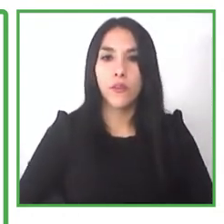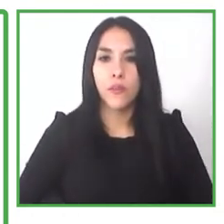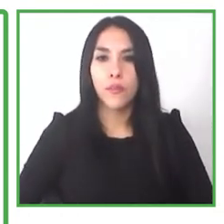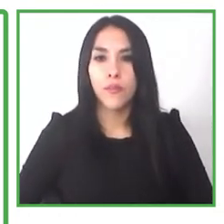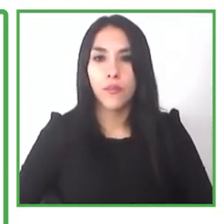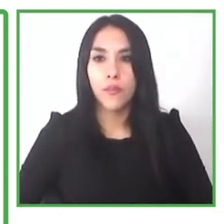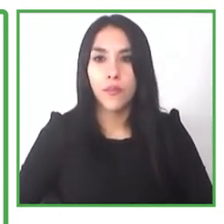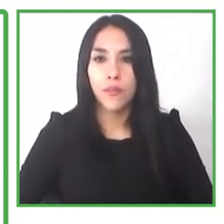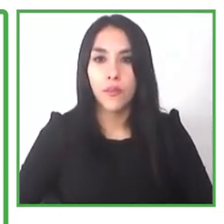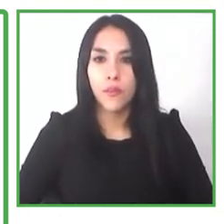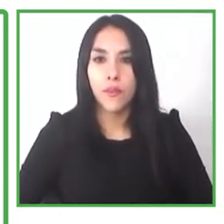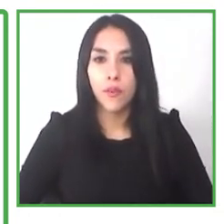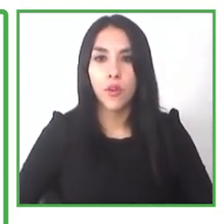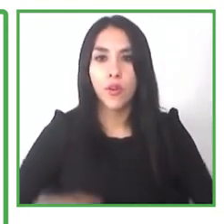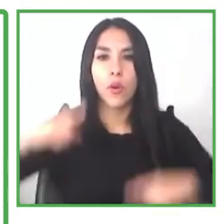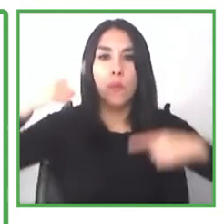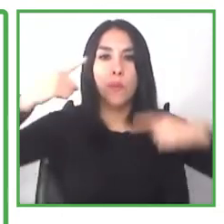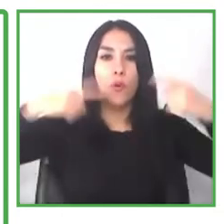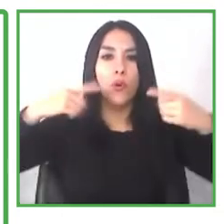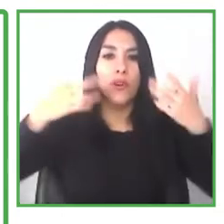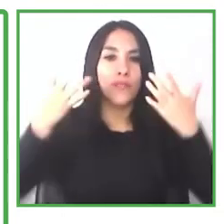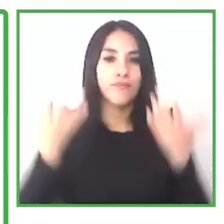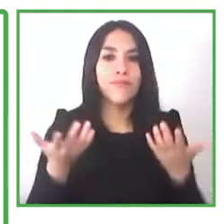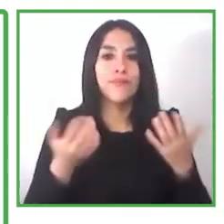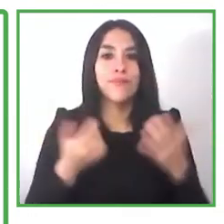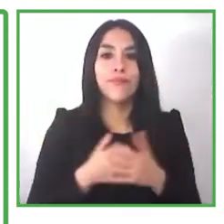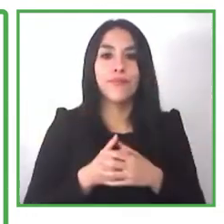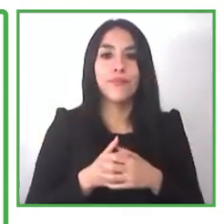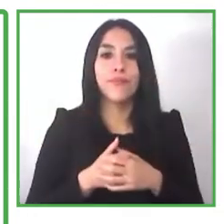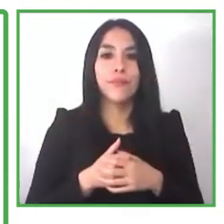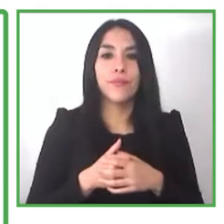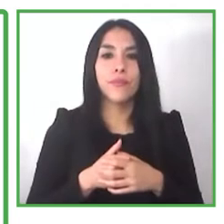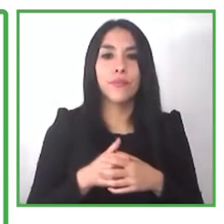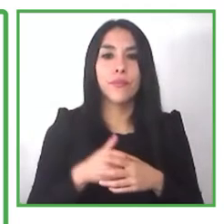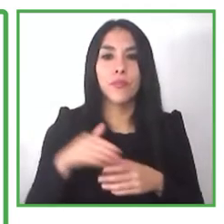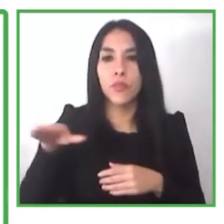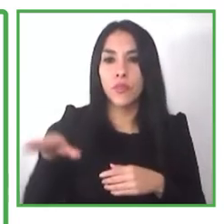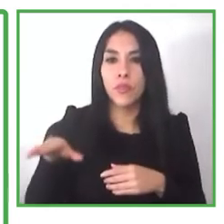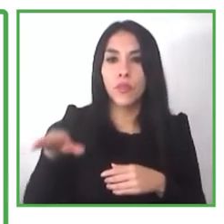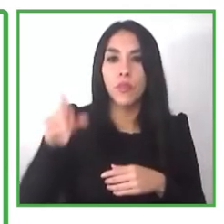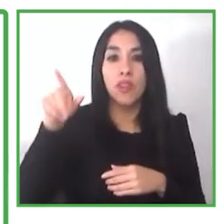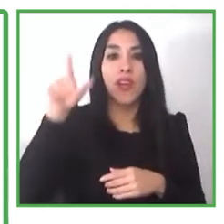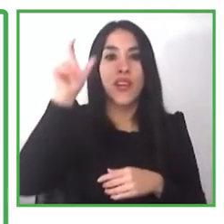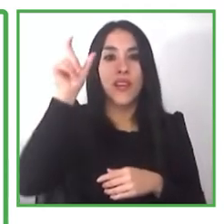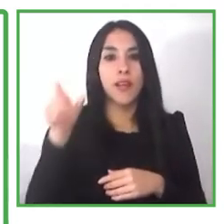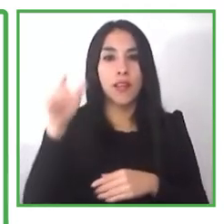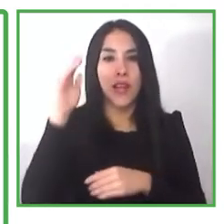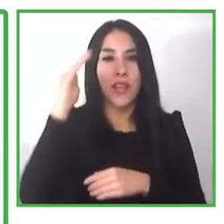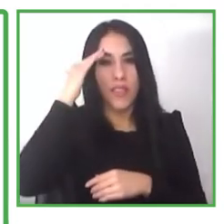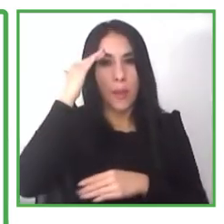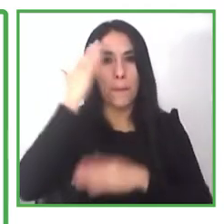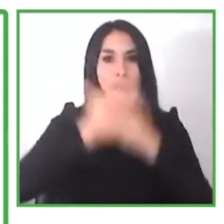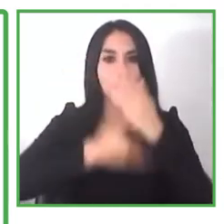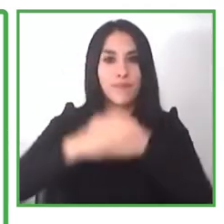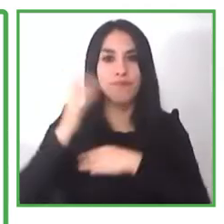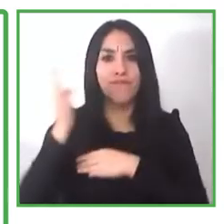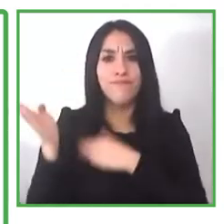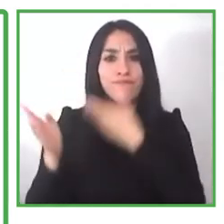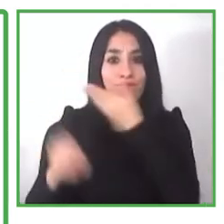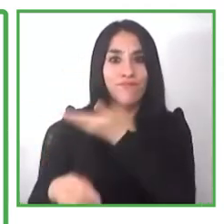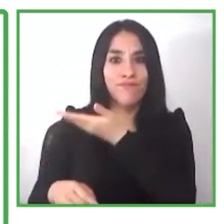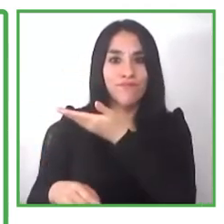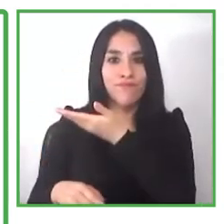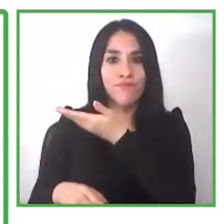and uh nadine went through all the special uh schooling system uh that was offered in south africa at that time and when she